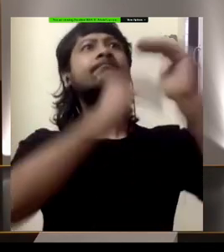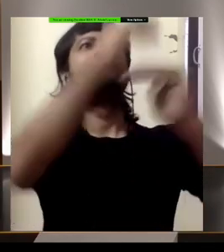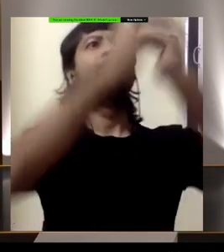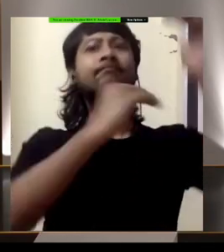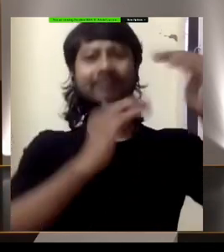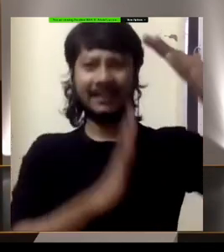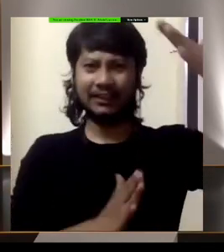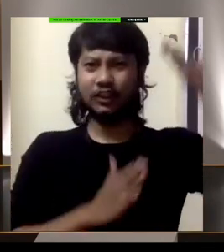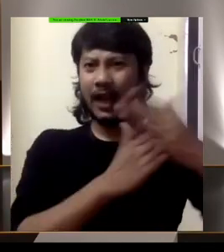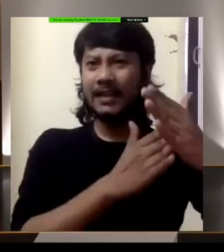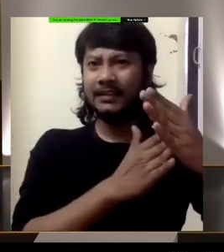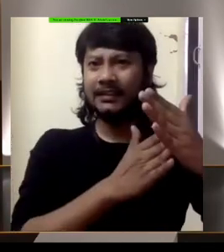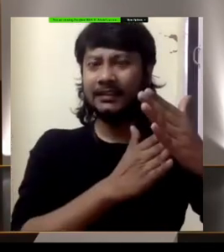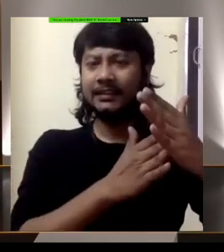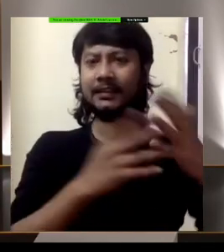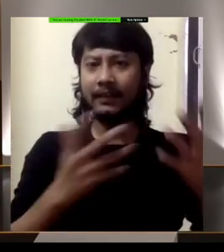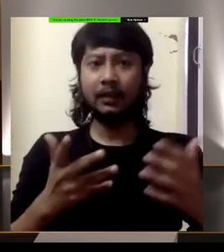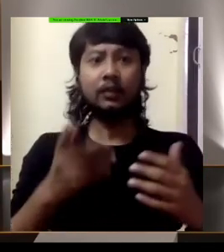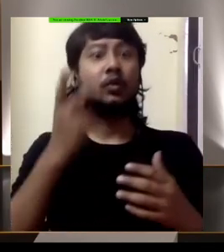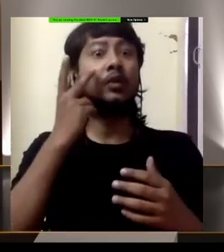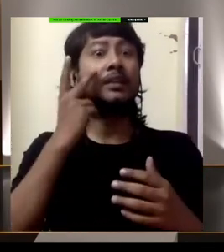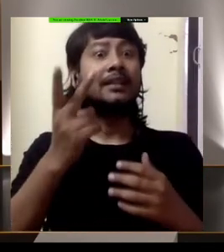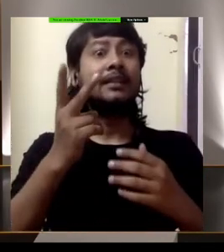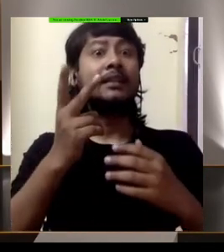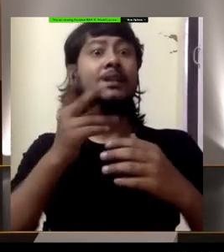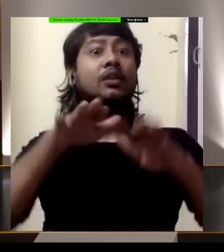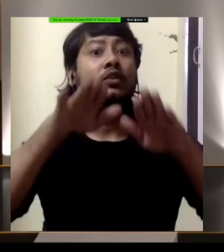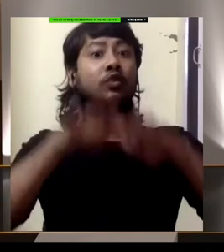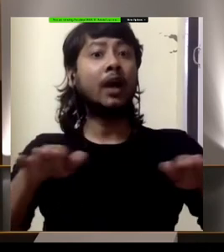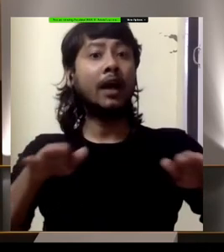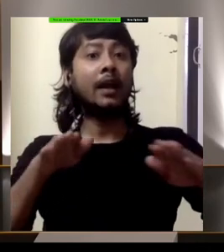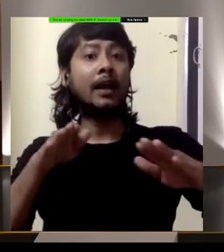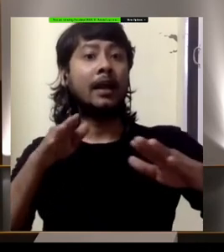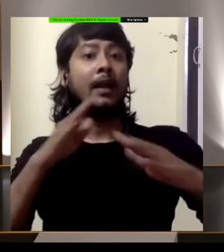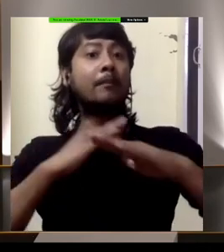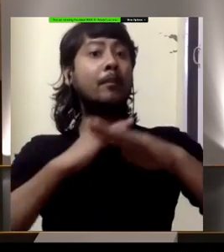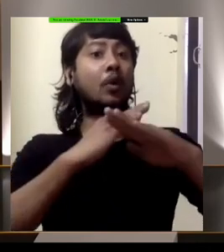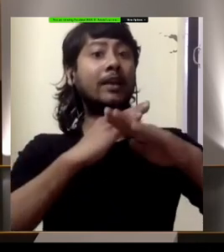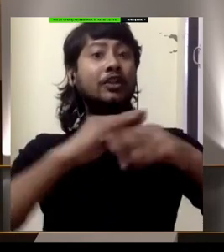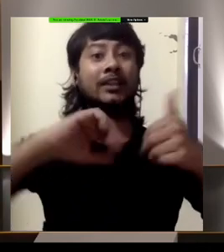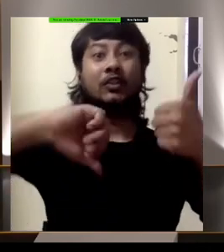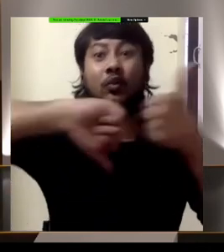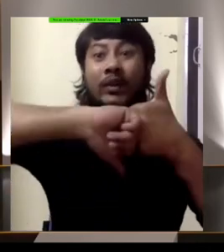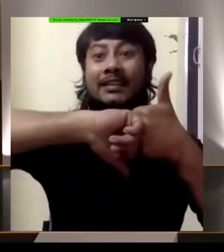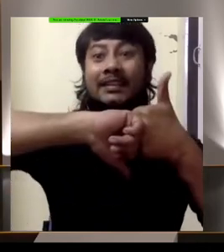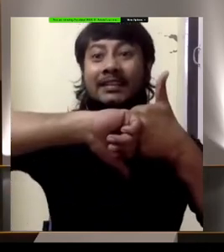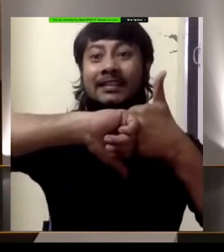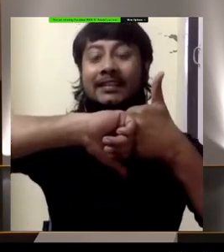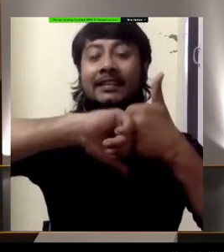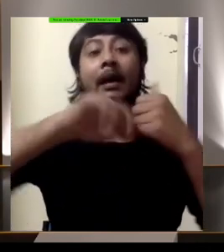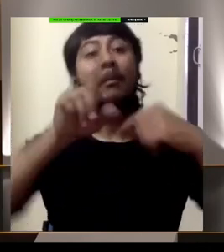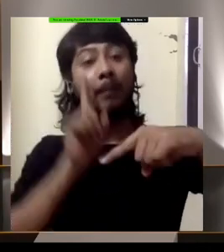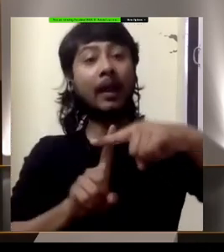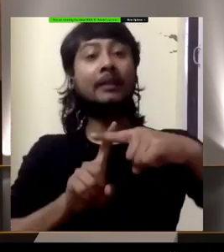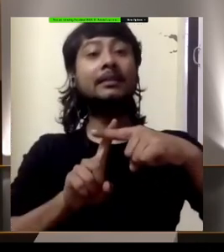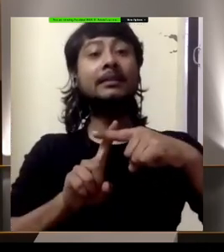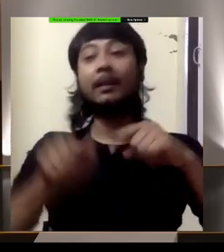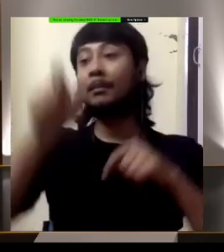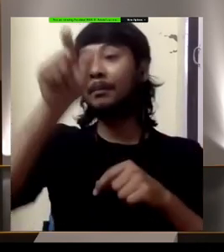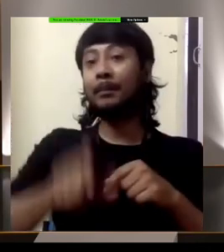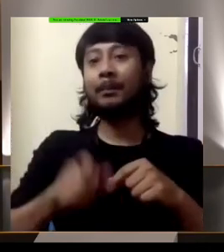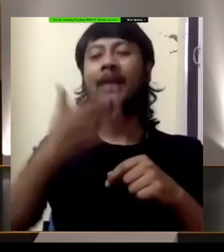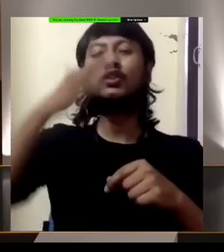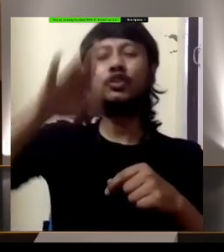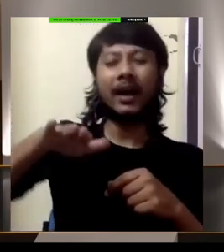whole child protection risk, the risk of unmet developmental needs? And for many of these children